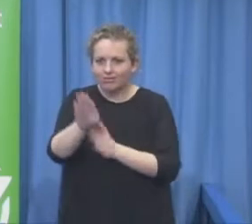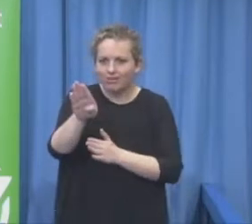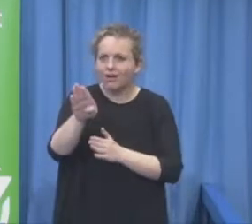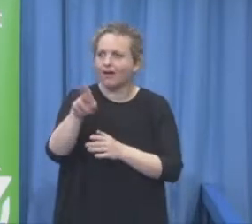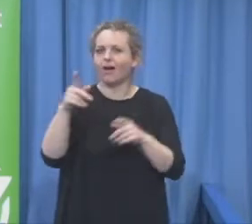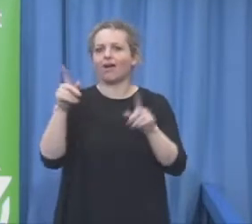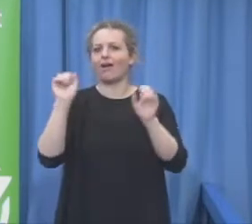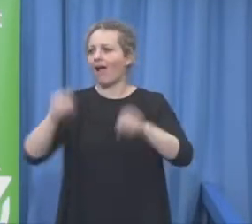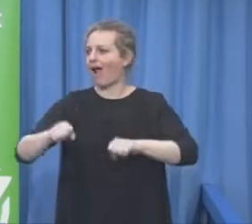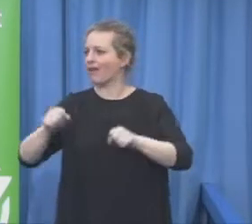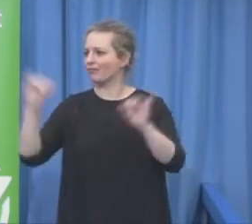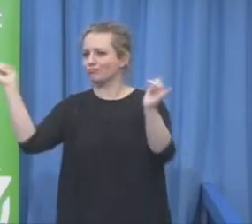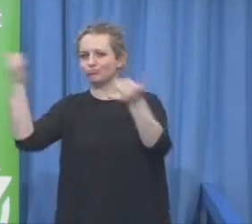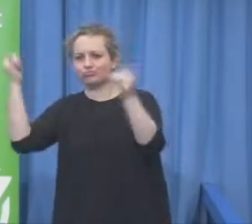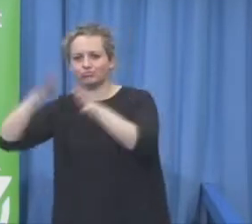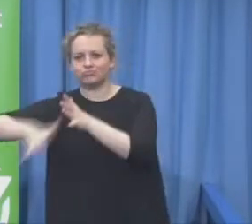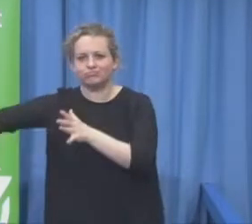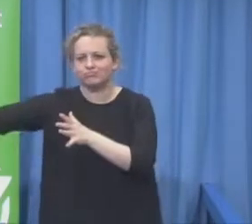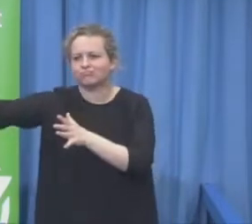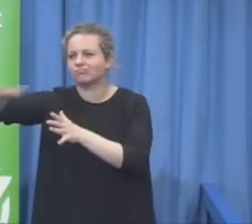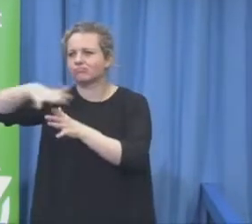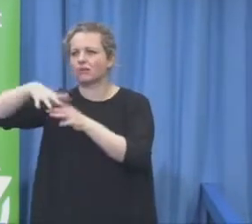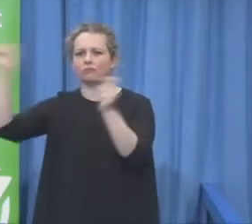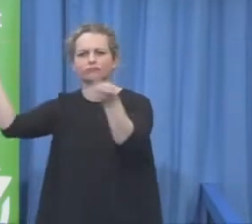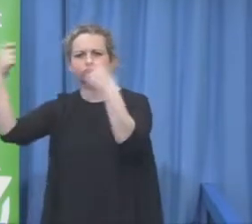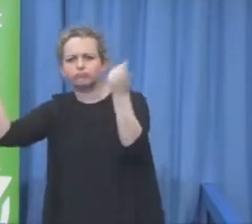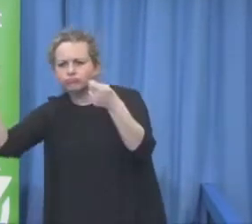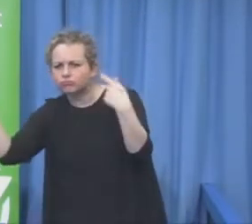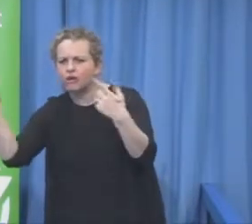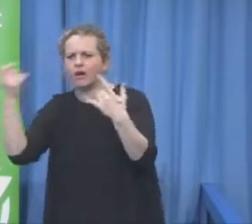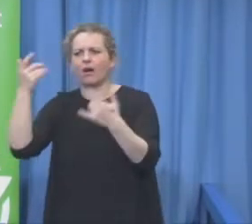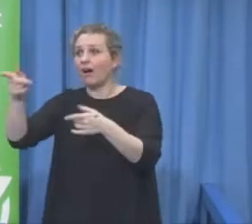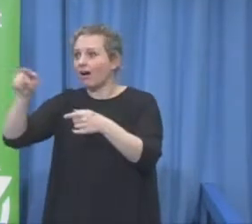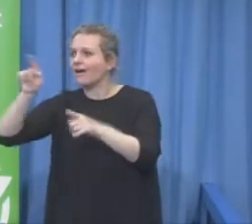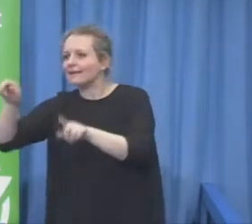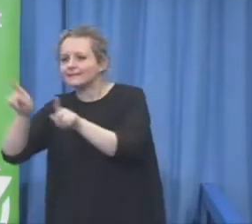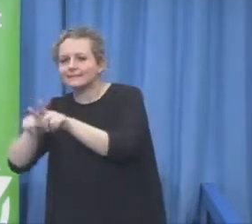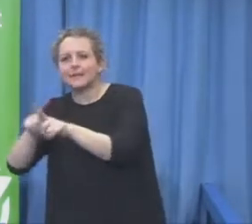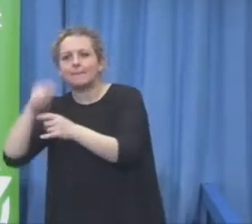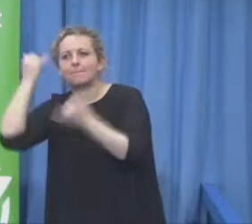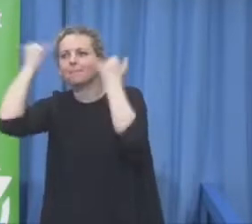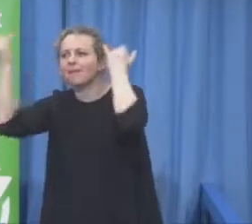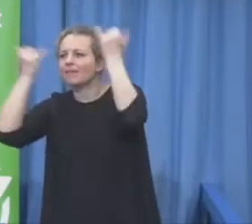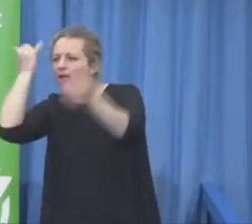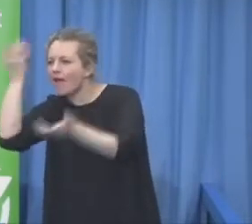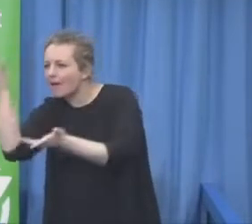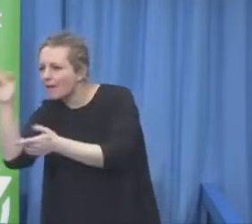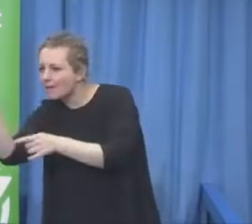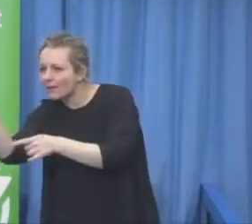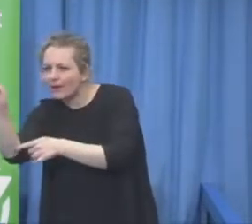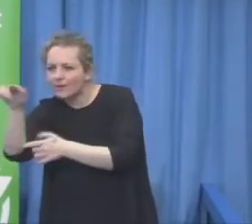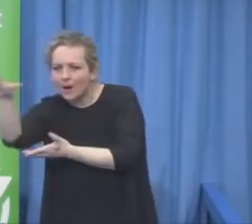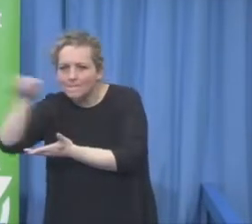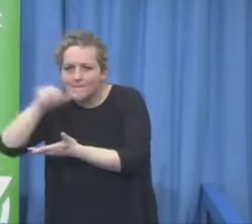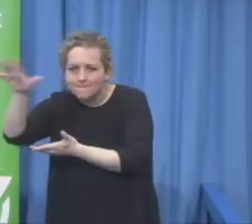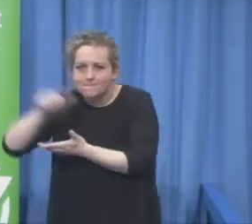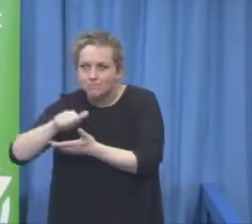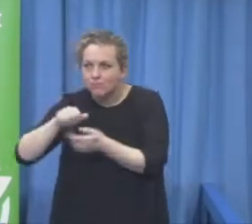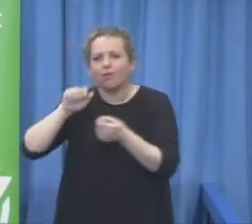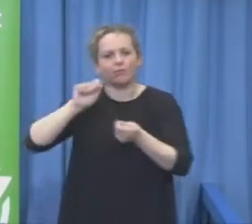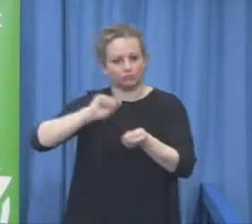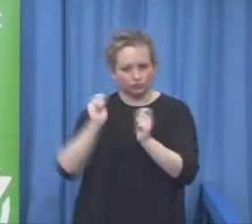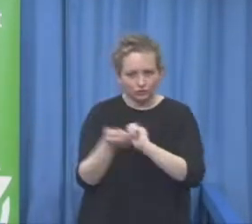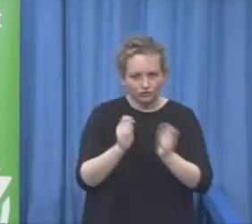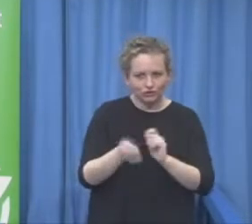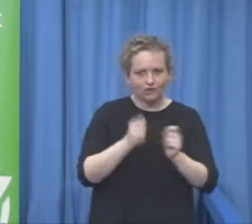knowledge is the gathering over here the one part of this we shot it up as the gears